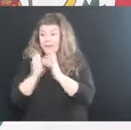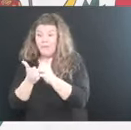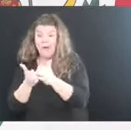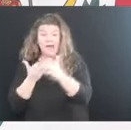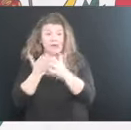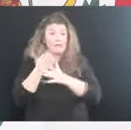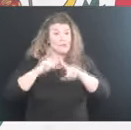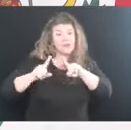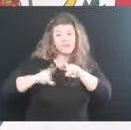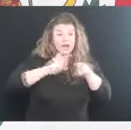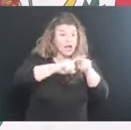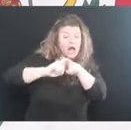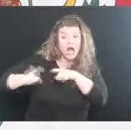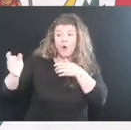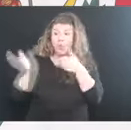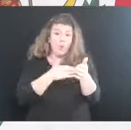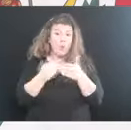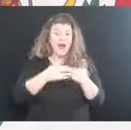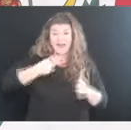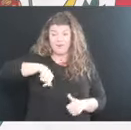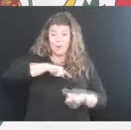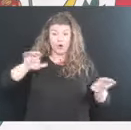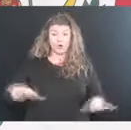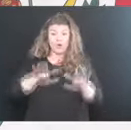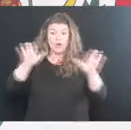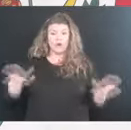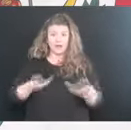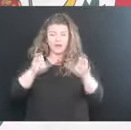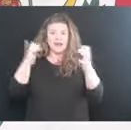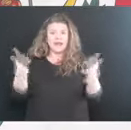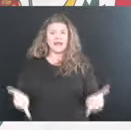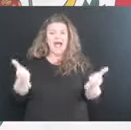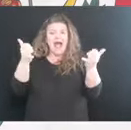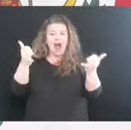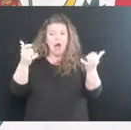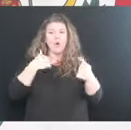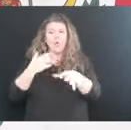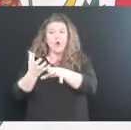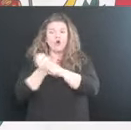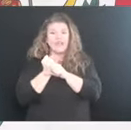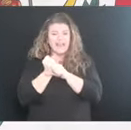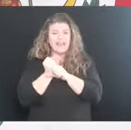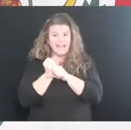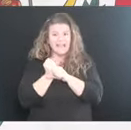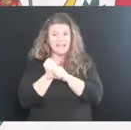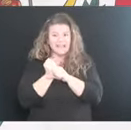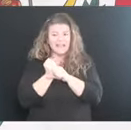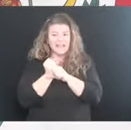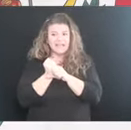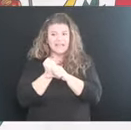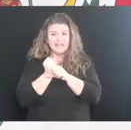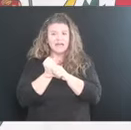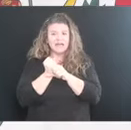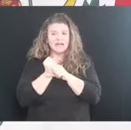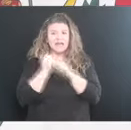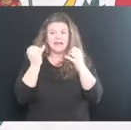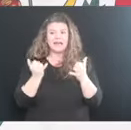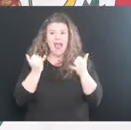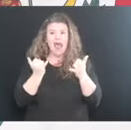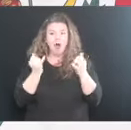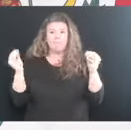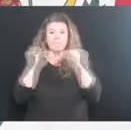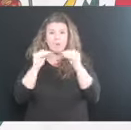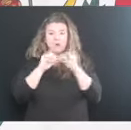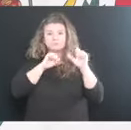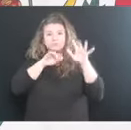and all the different stuff that we've been doing. Lo and behold, we're getting an absolute capacity plus some.